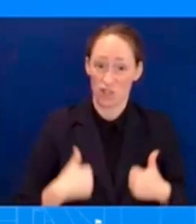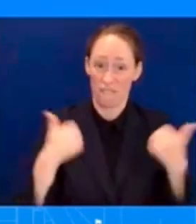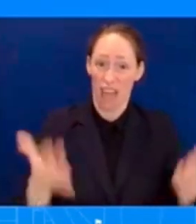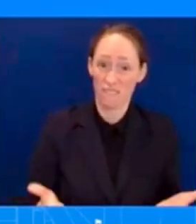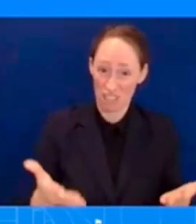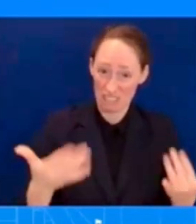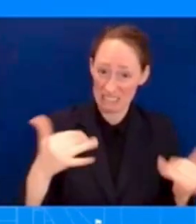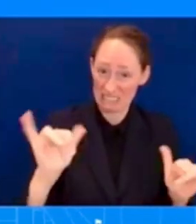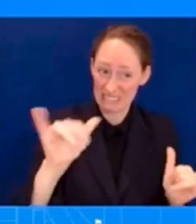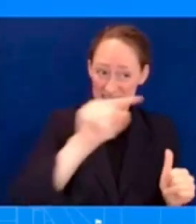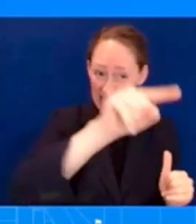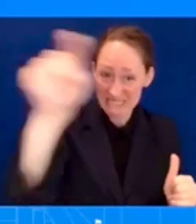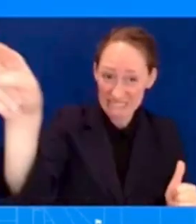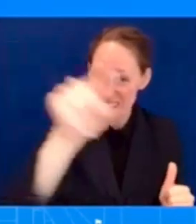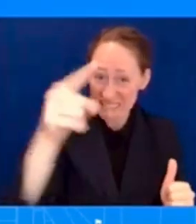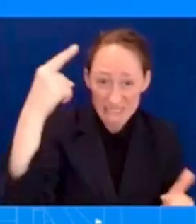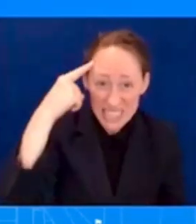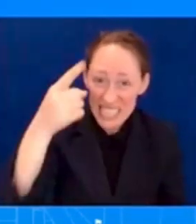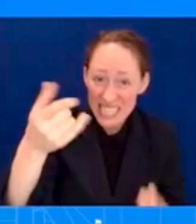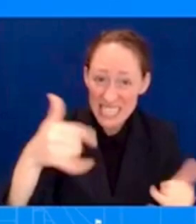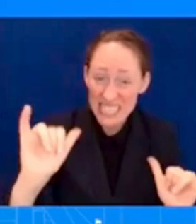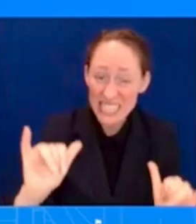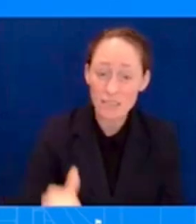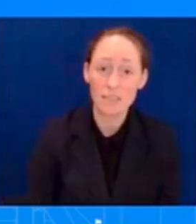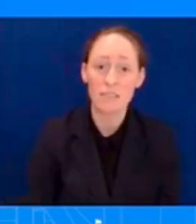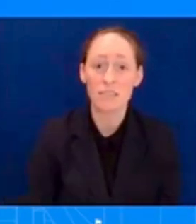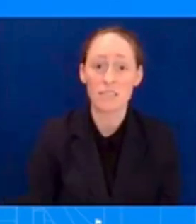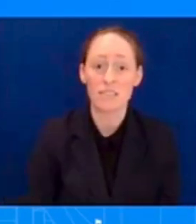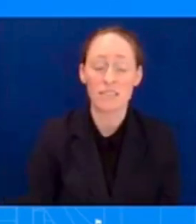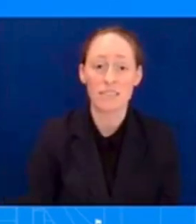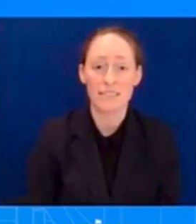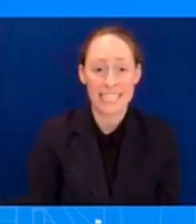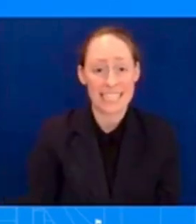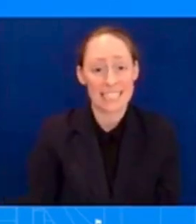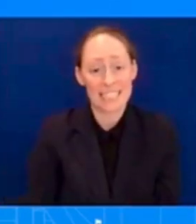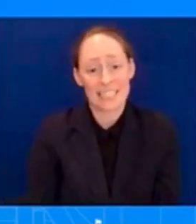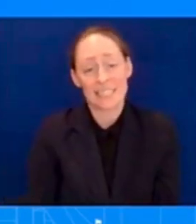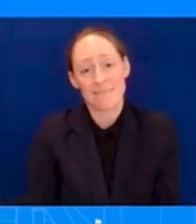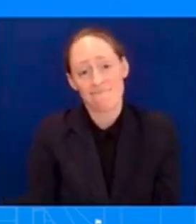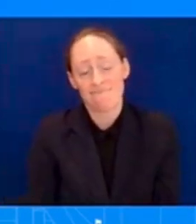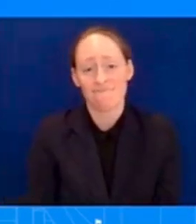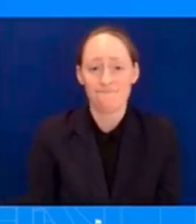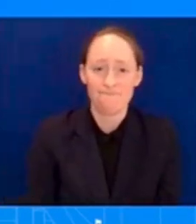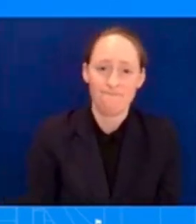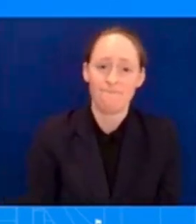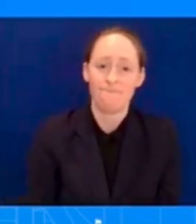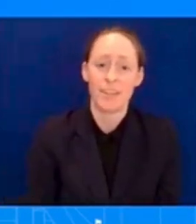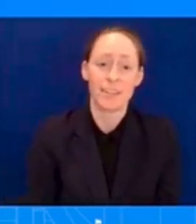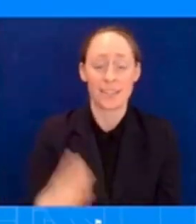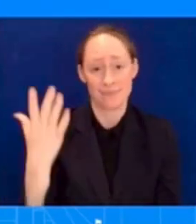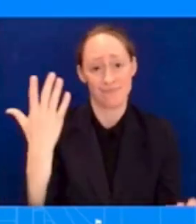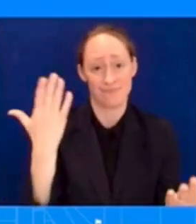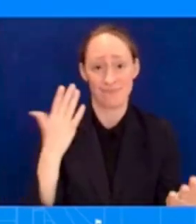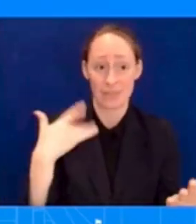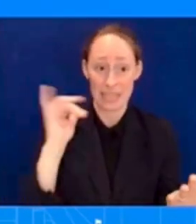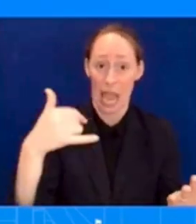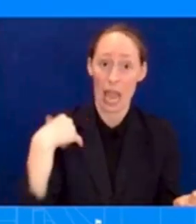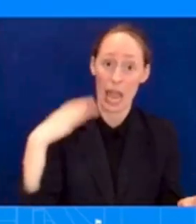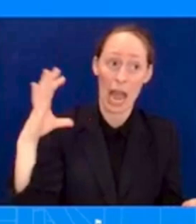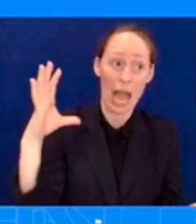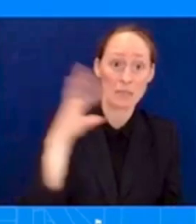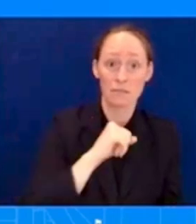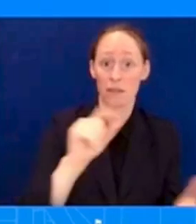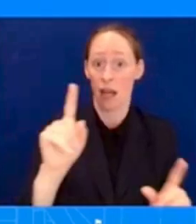I hate to speculate on that. mean, if there's, I think what we're going to find is people that have relocated somewhere and they're going to get